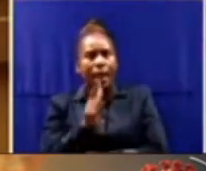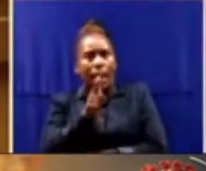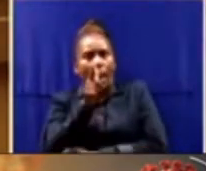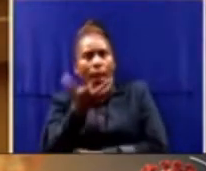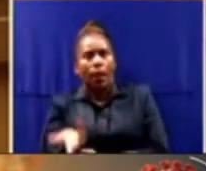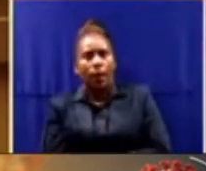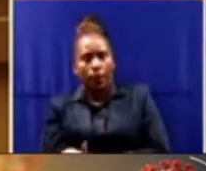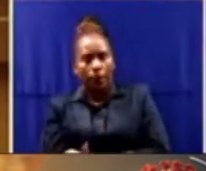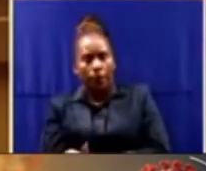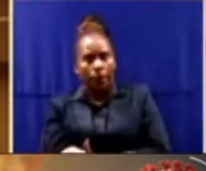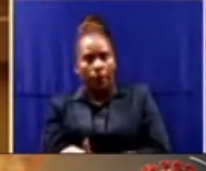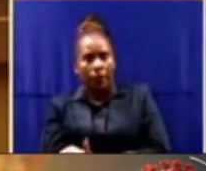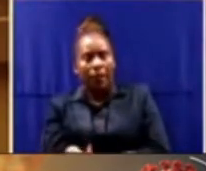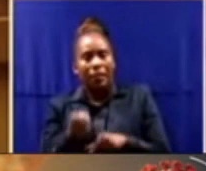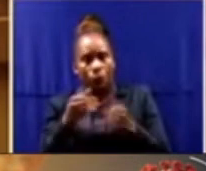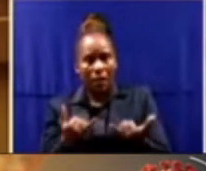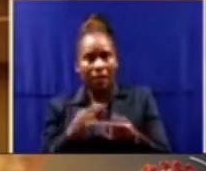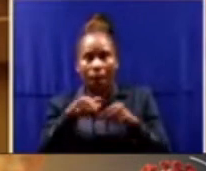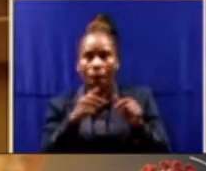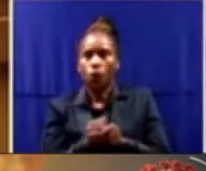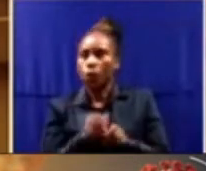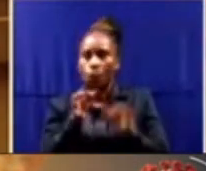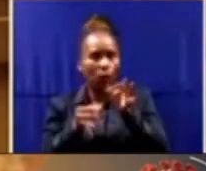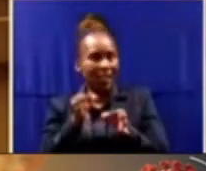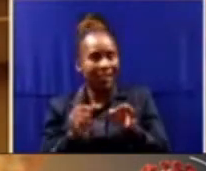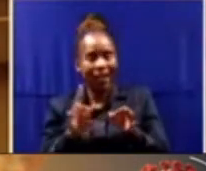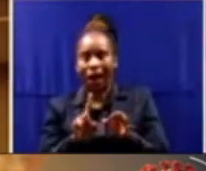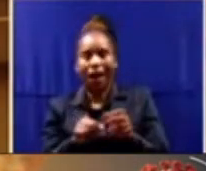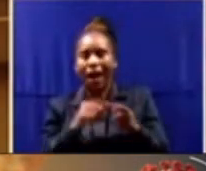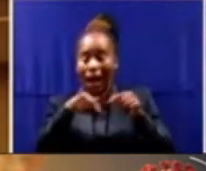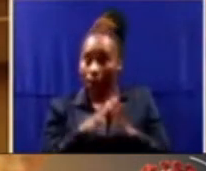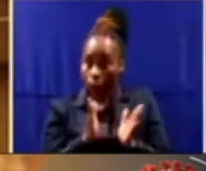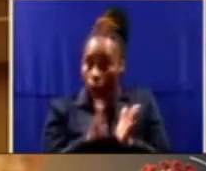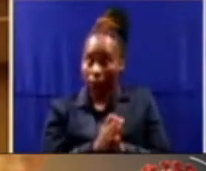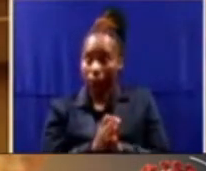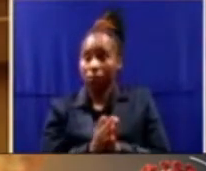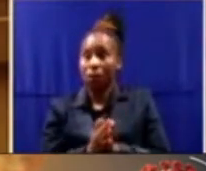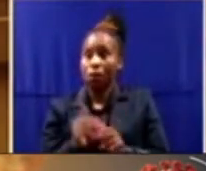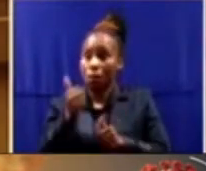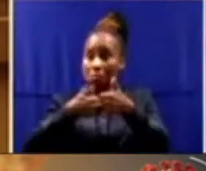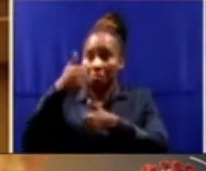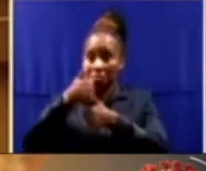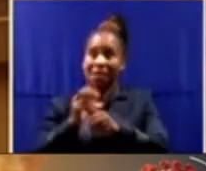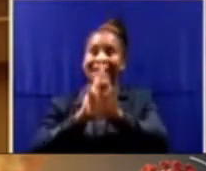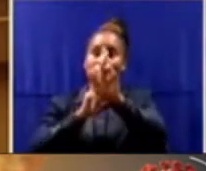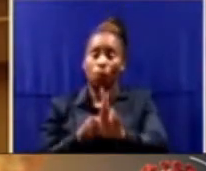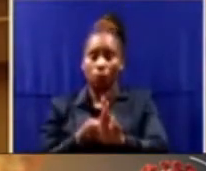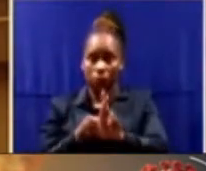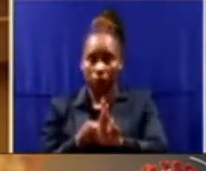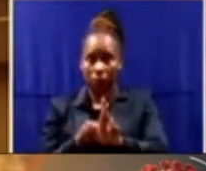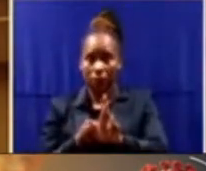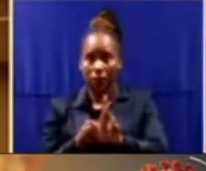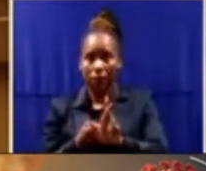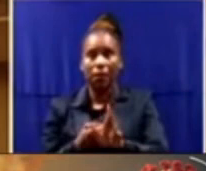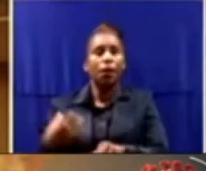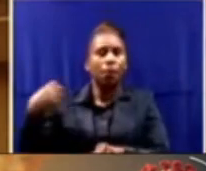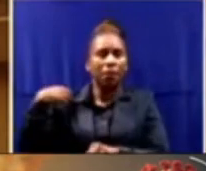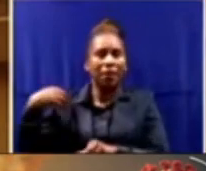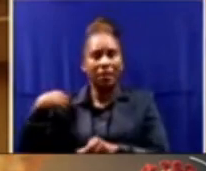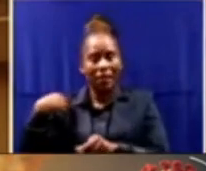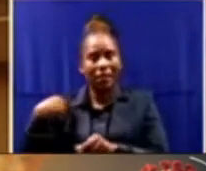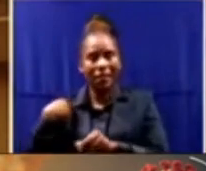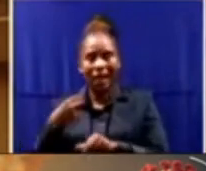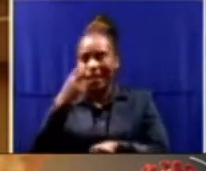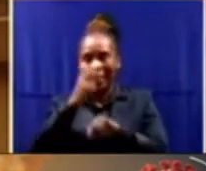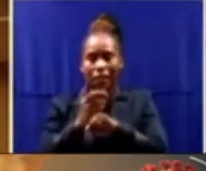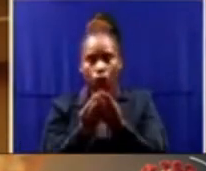is not about politics, but it is about executive accountability. And because the Minister has failed so spectacularly to resolve the crisis